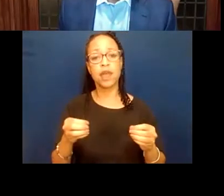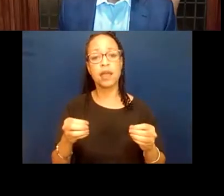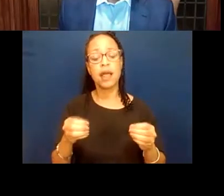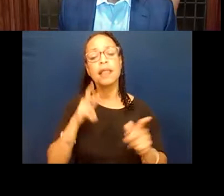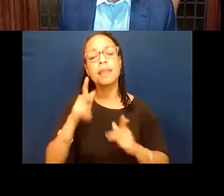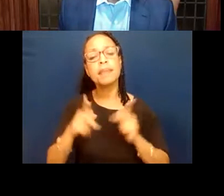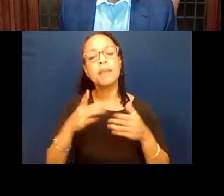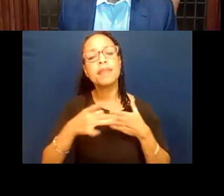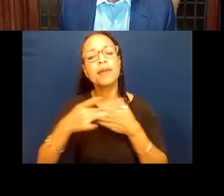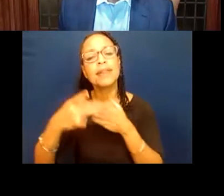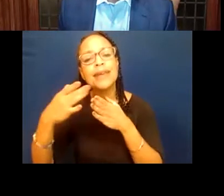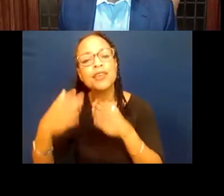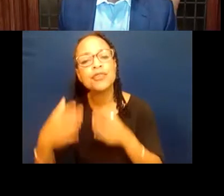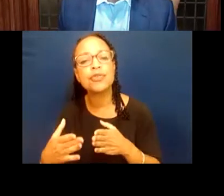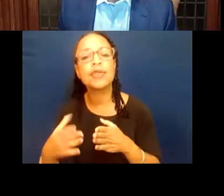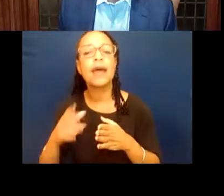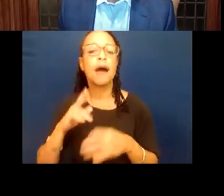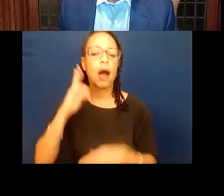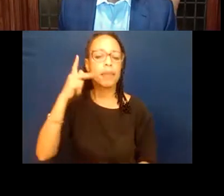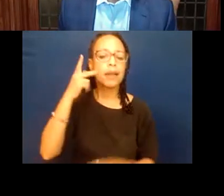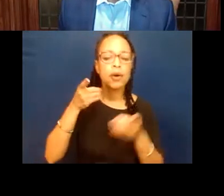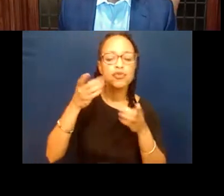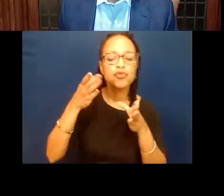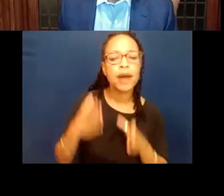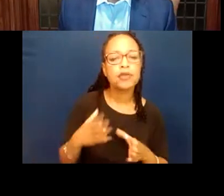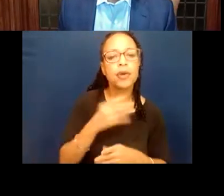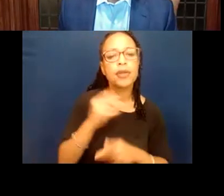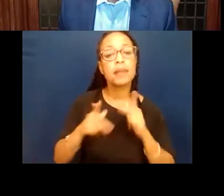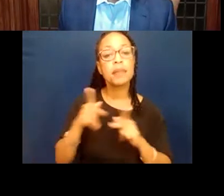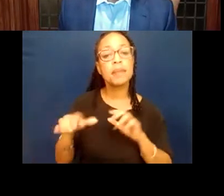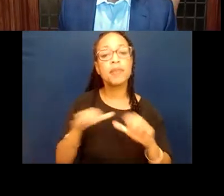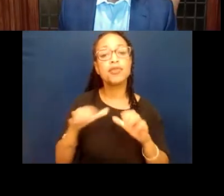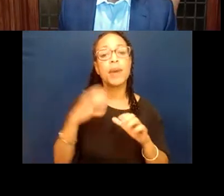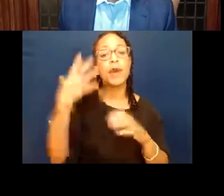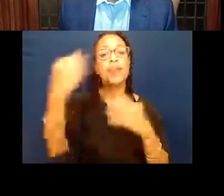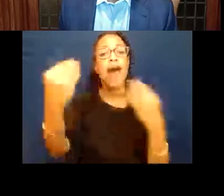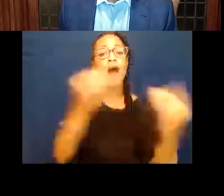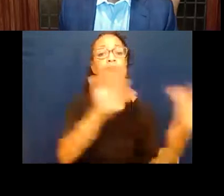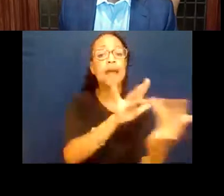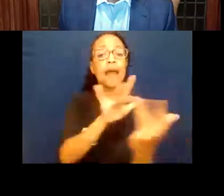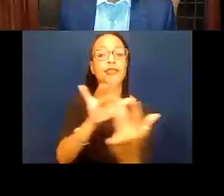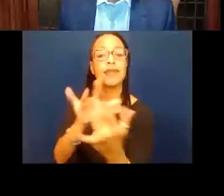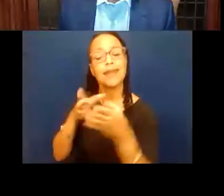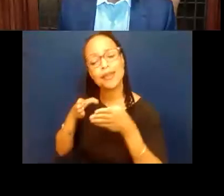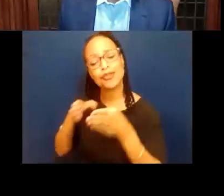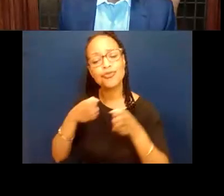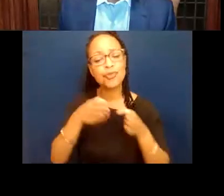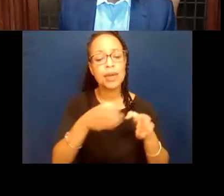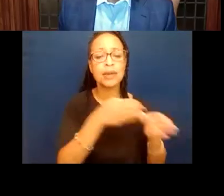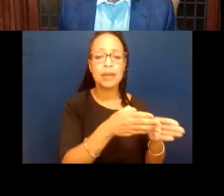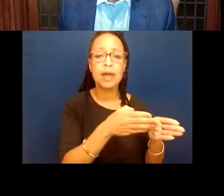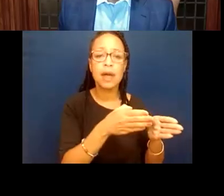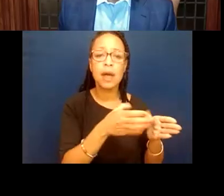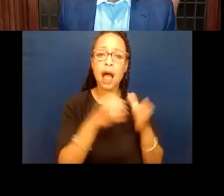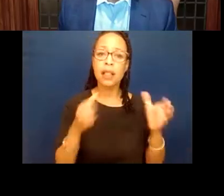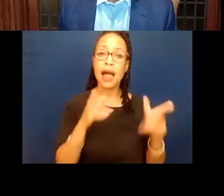political director, as personas que están haciendo todo el alcance en la calle, muchos de ellos son DACA. No